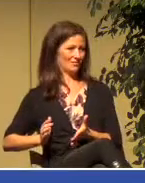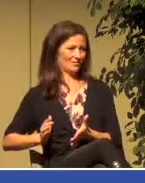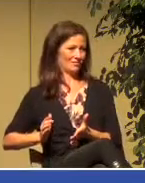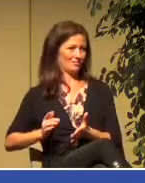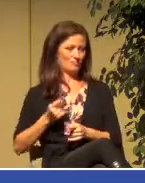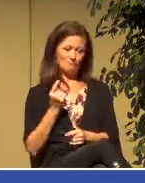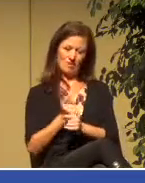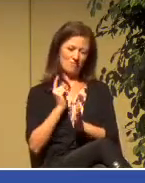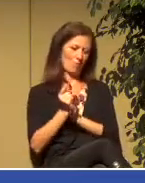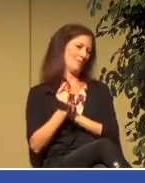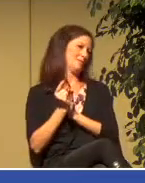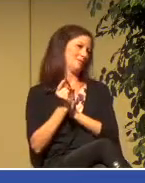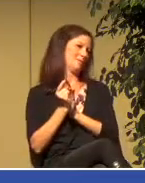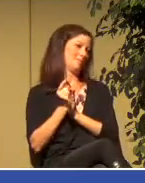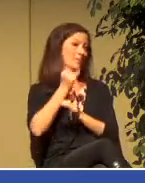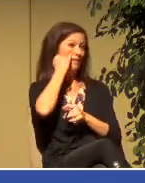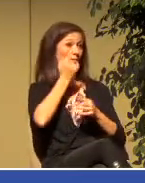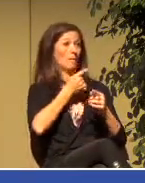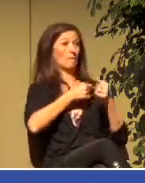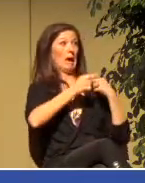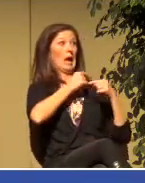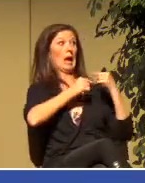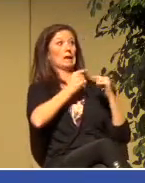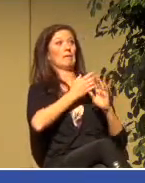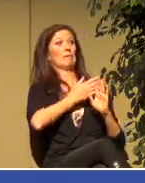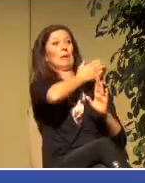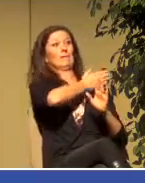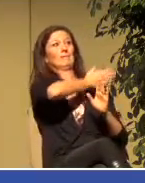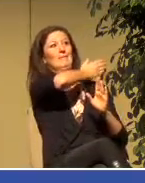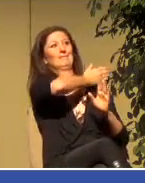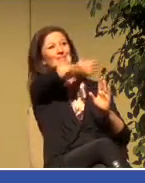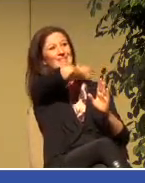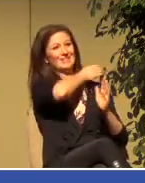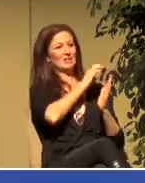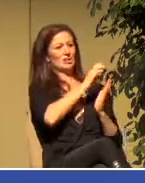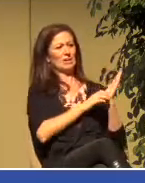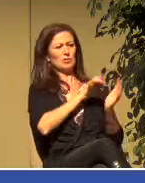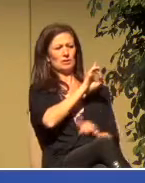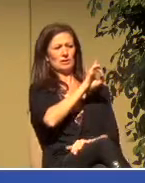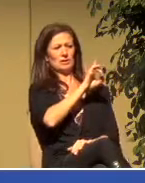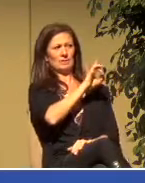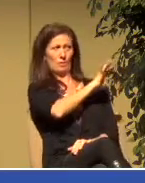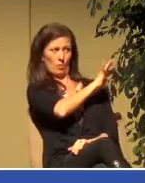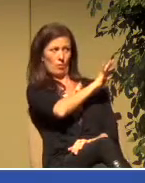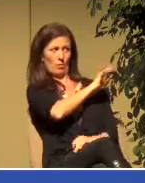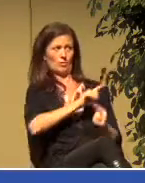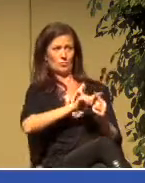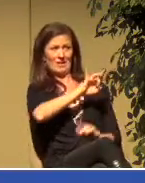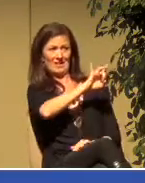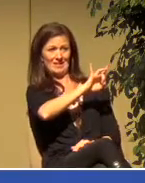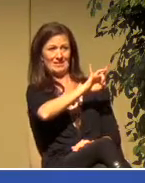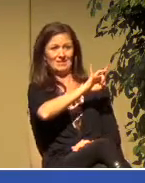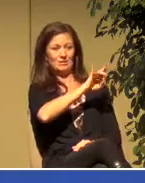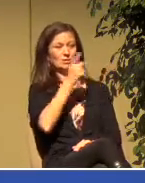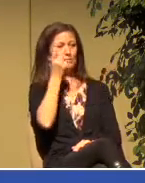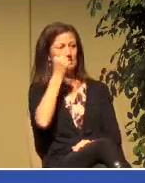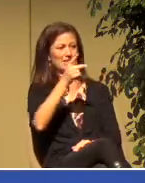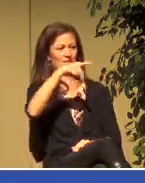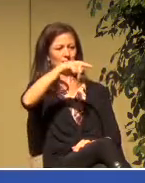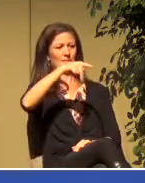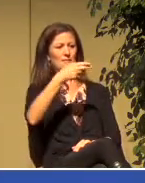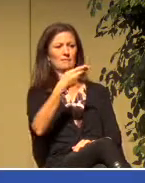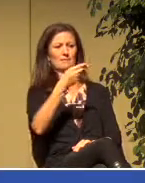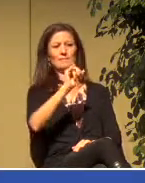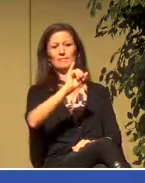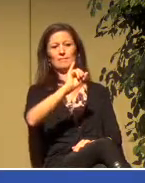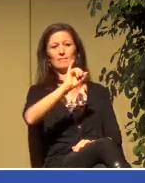And if you look back even further, chapter 8, 4 through 8, we see what kind of man Philip was.